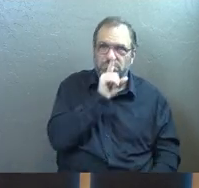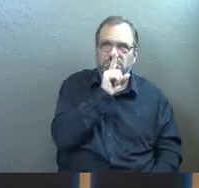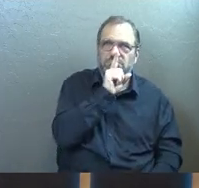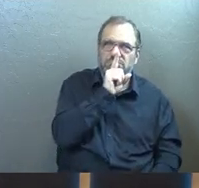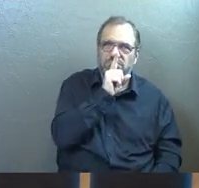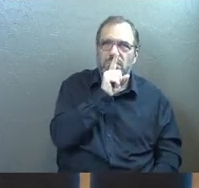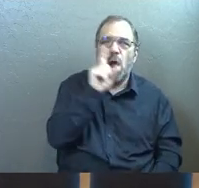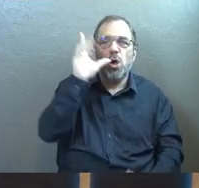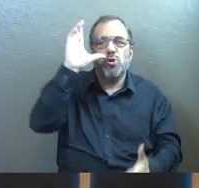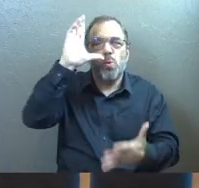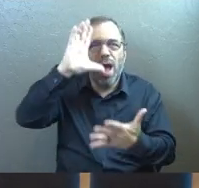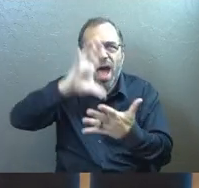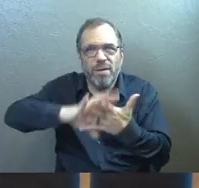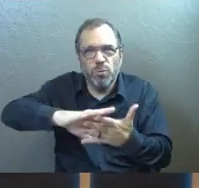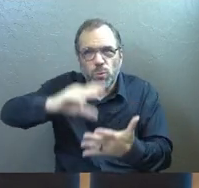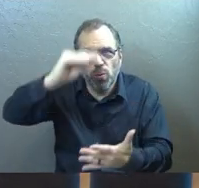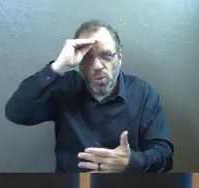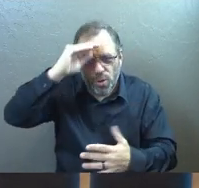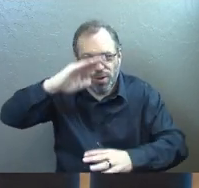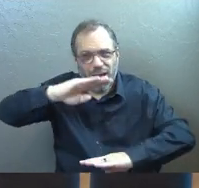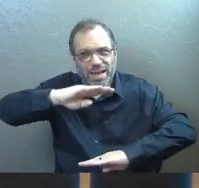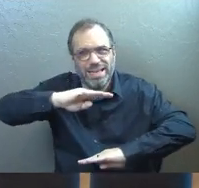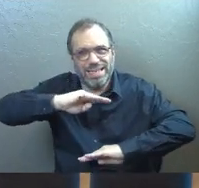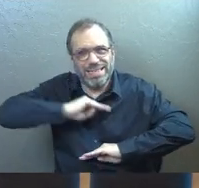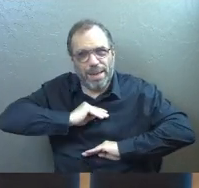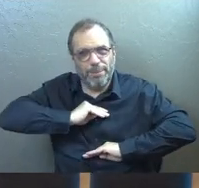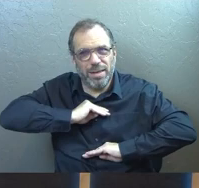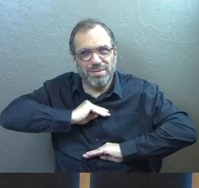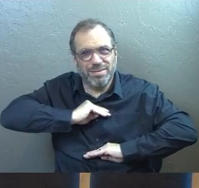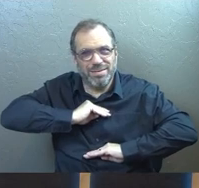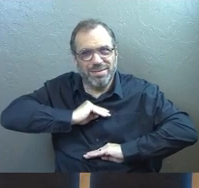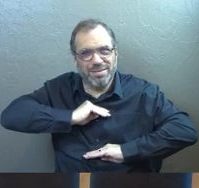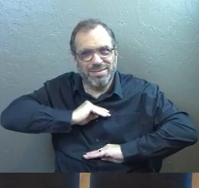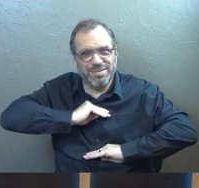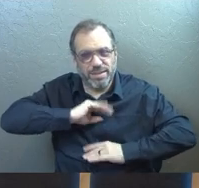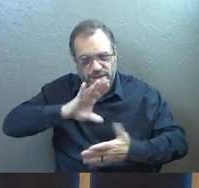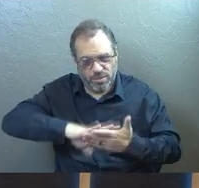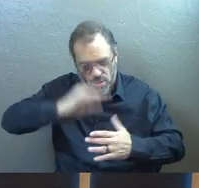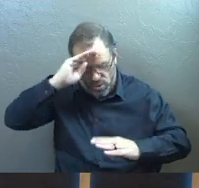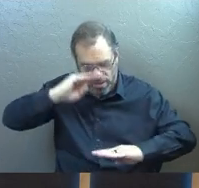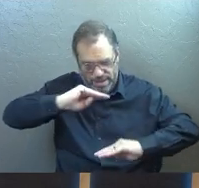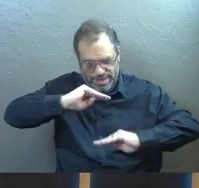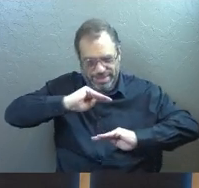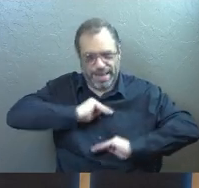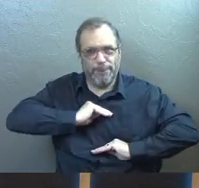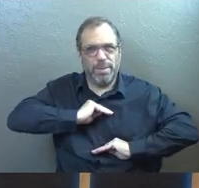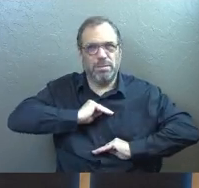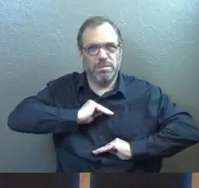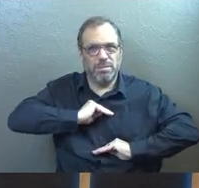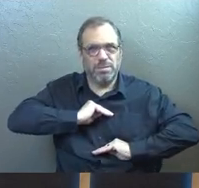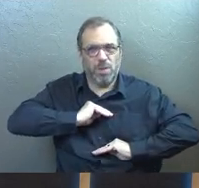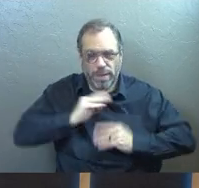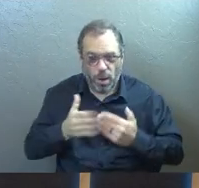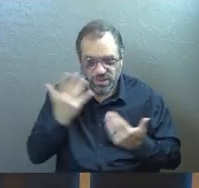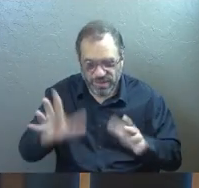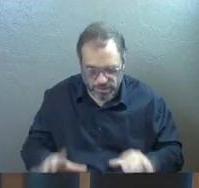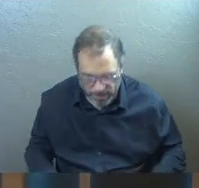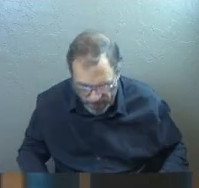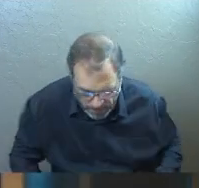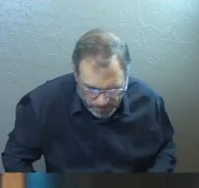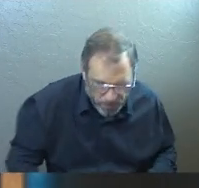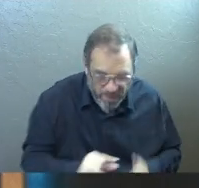He said, you have to learn contentment and we have to learn contentment. All right, almost done.